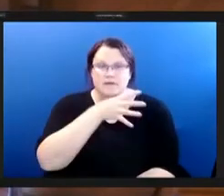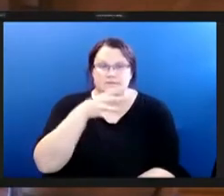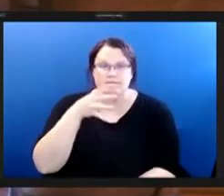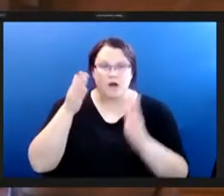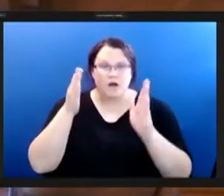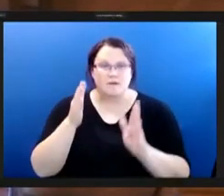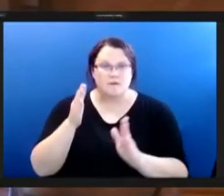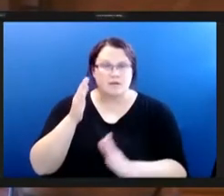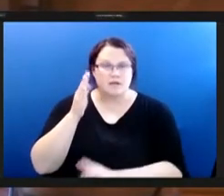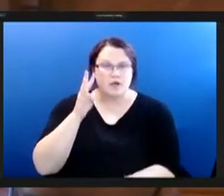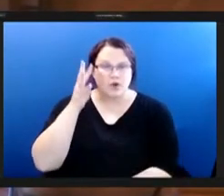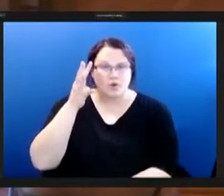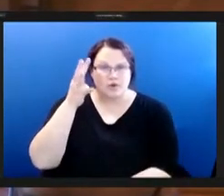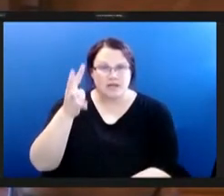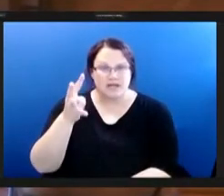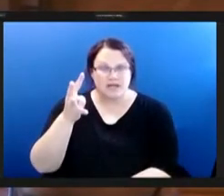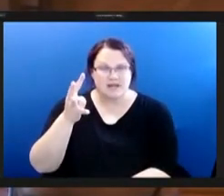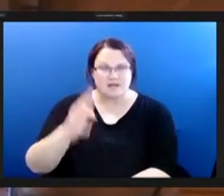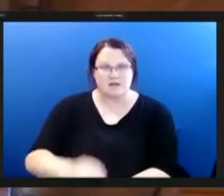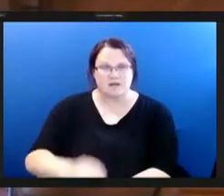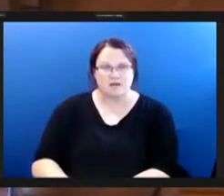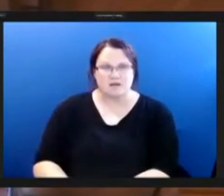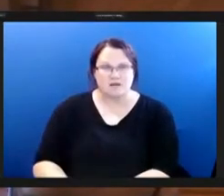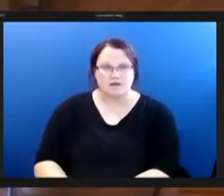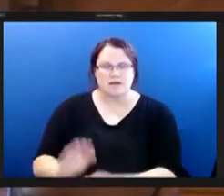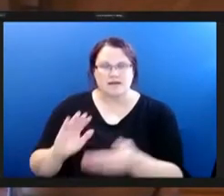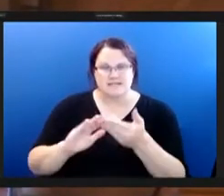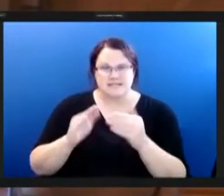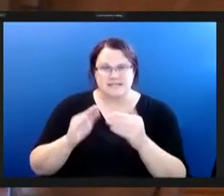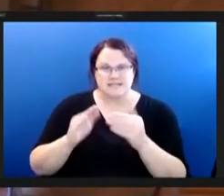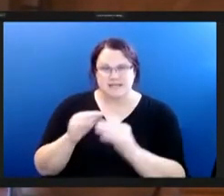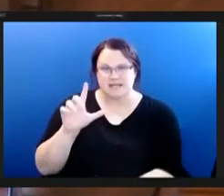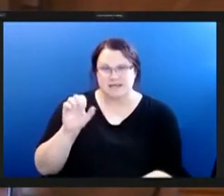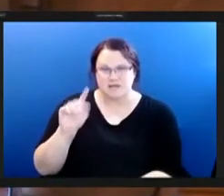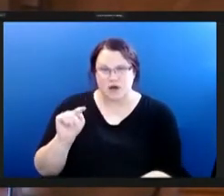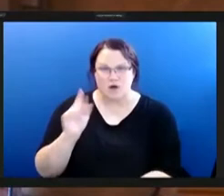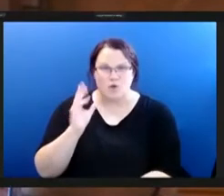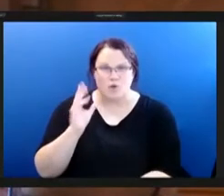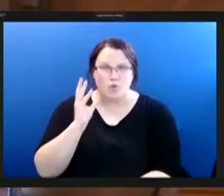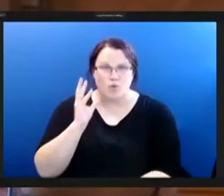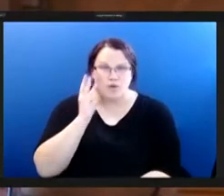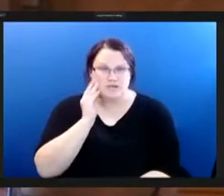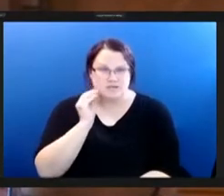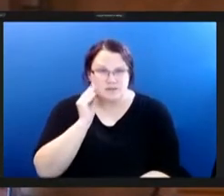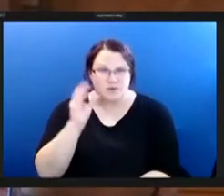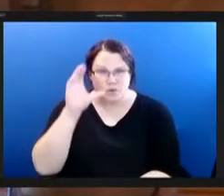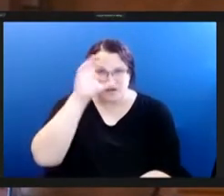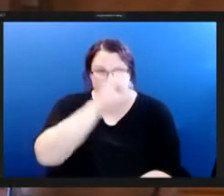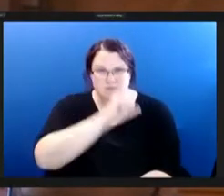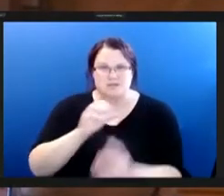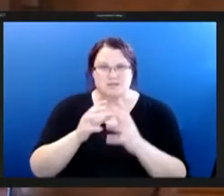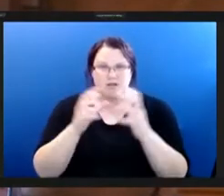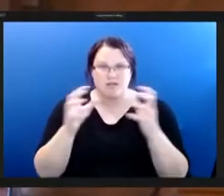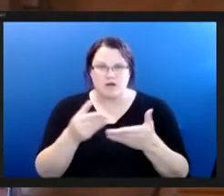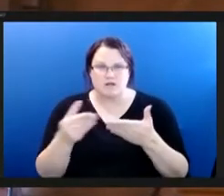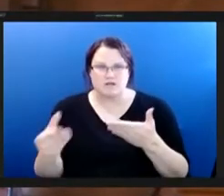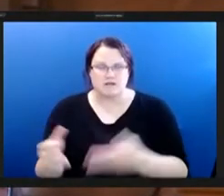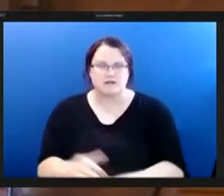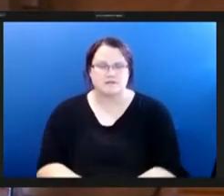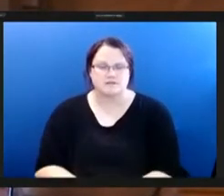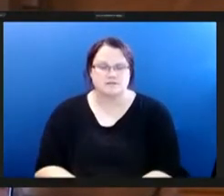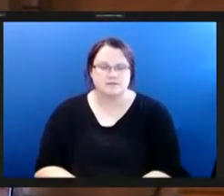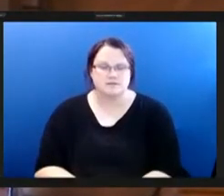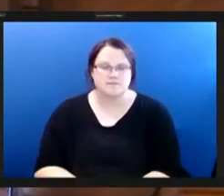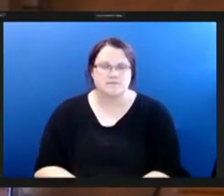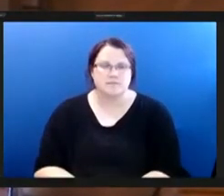a city back on lot we experience and land we miss a lot of thing and today uh we